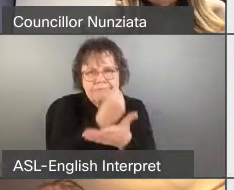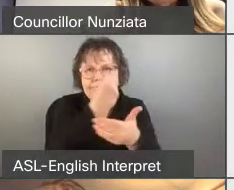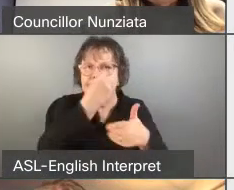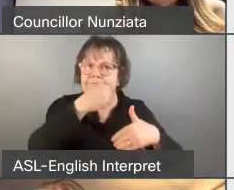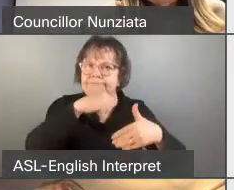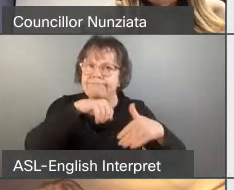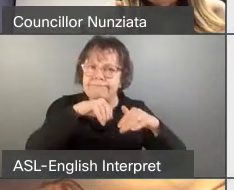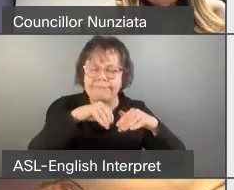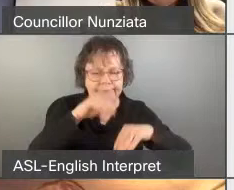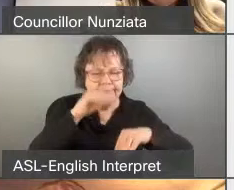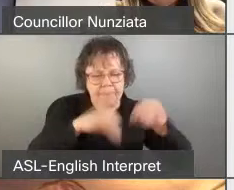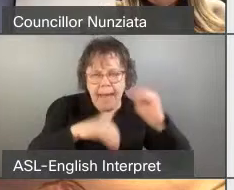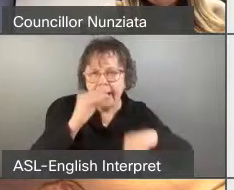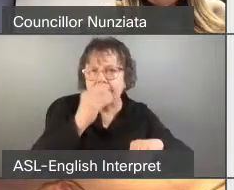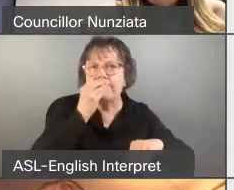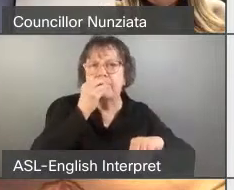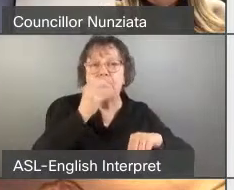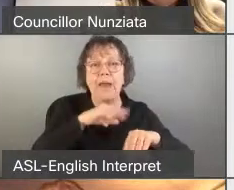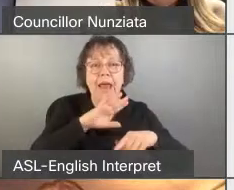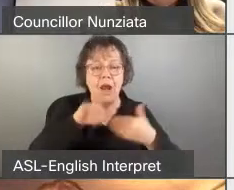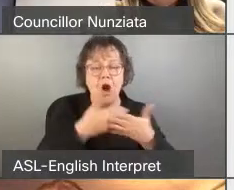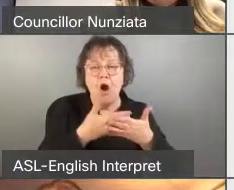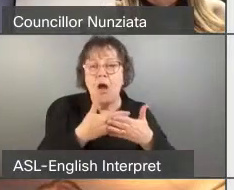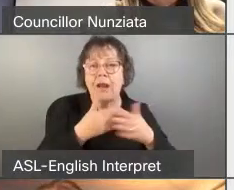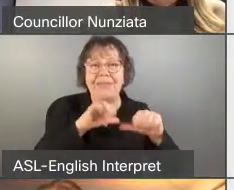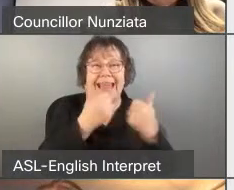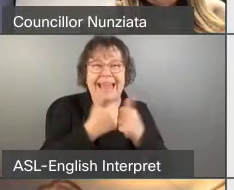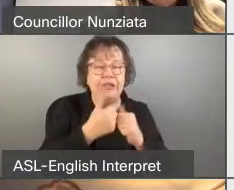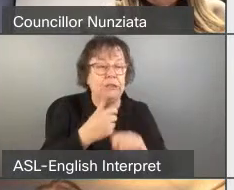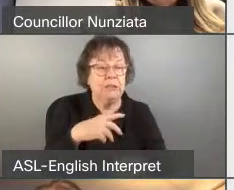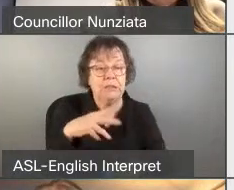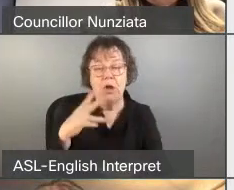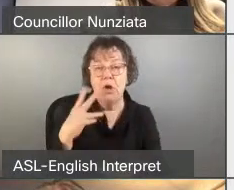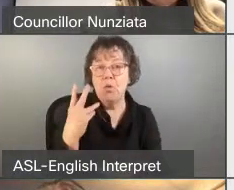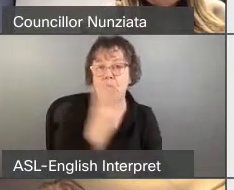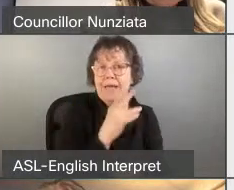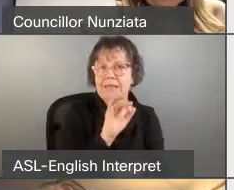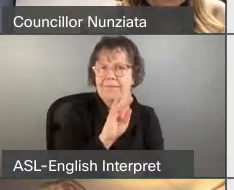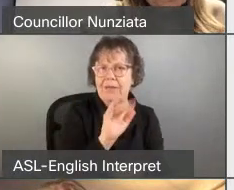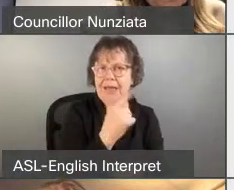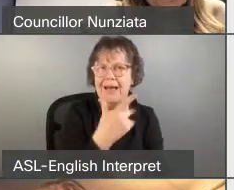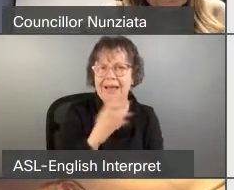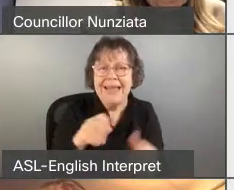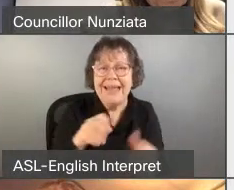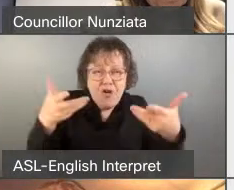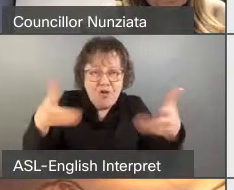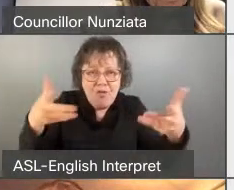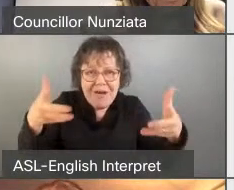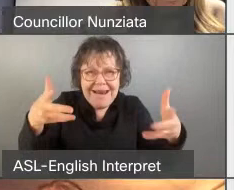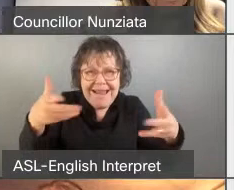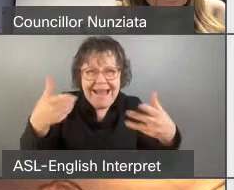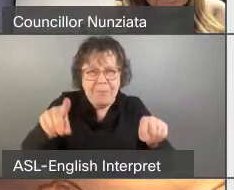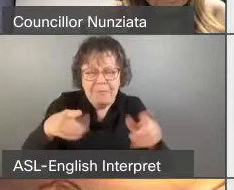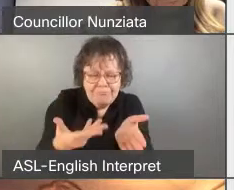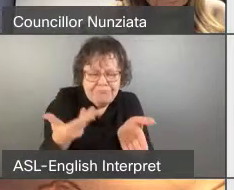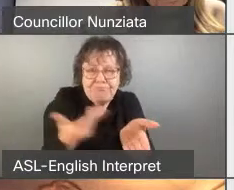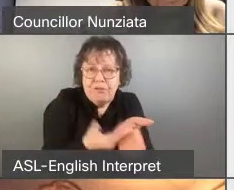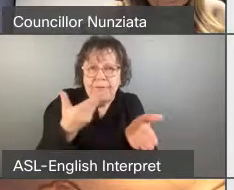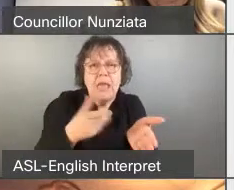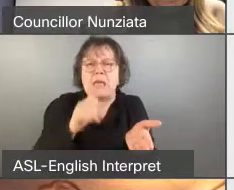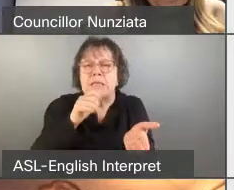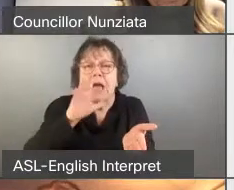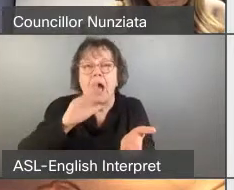took care of all the agencies west of Yonge. So, the proof has already happened. Like, we're not coming to you with an idea.